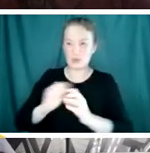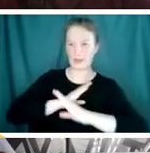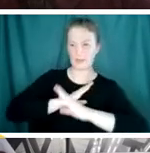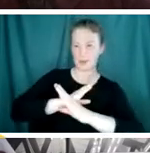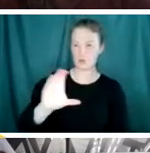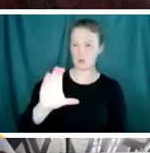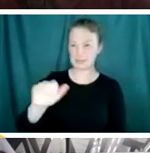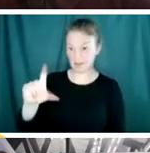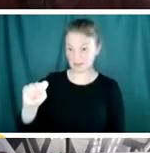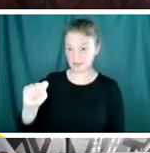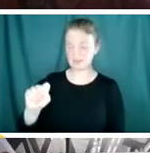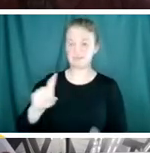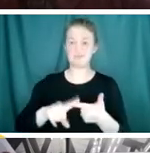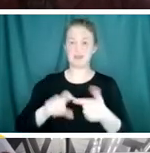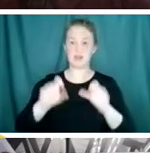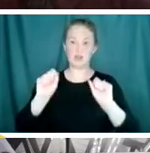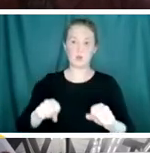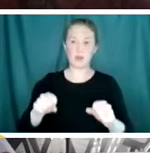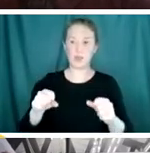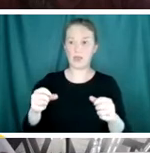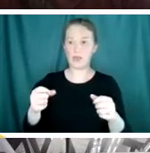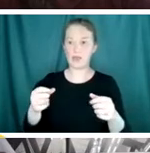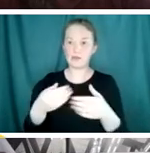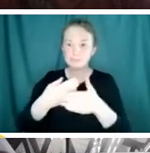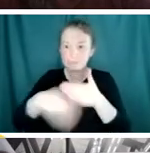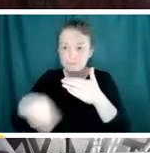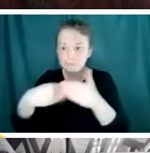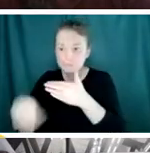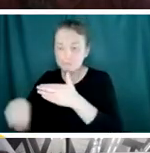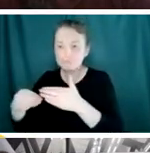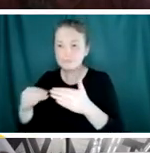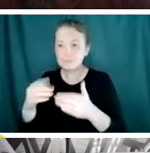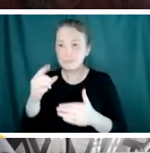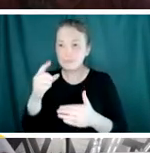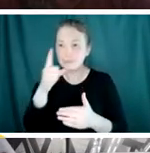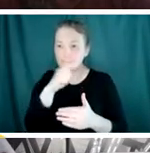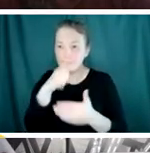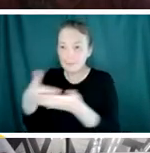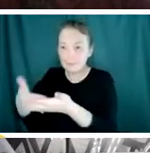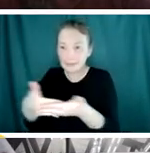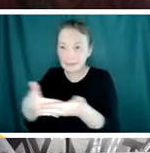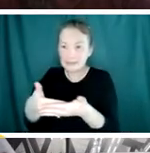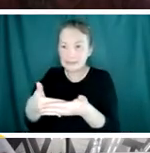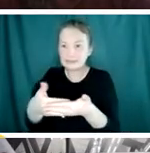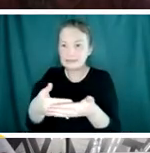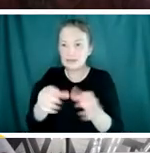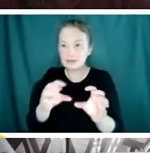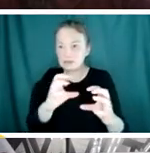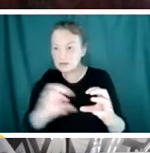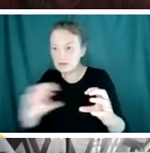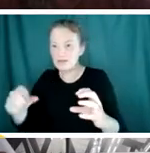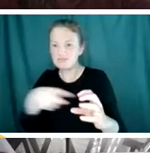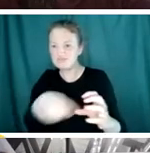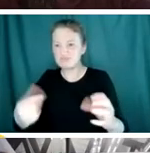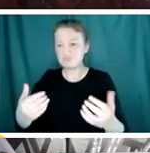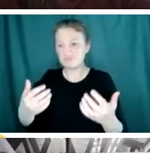crossbreed certain mice so that they develop essentially autoimmune diseases.